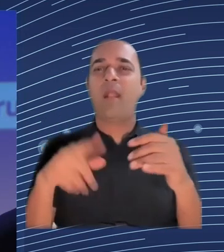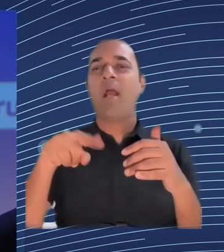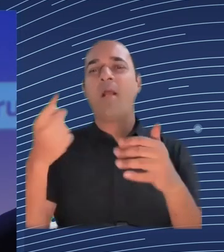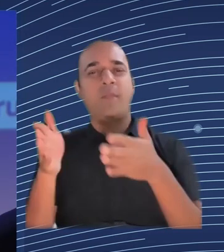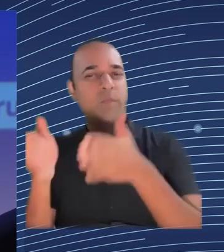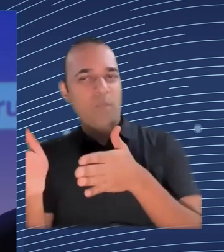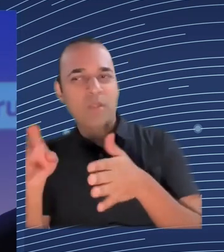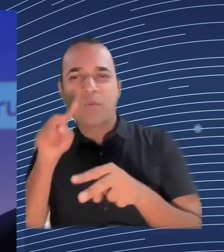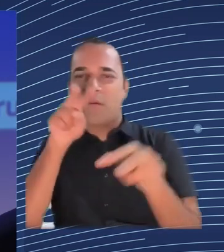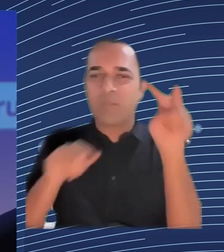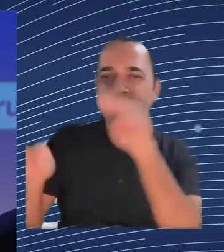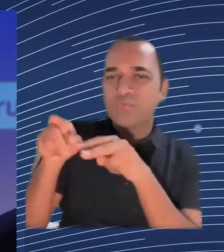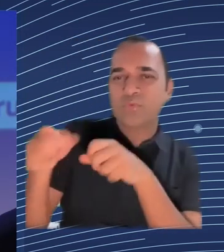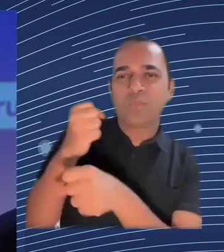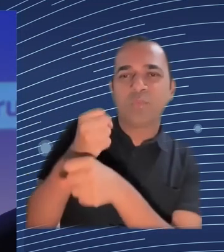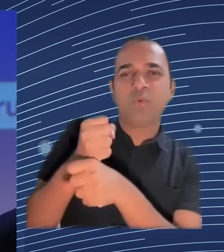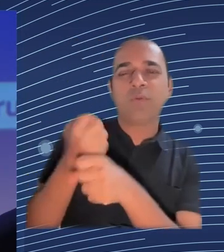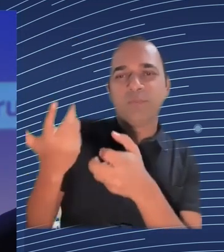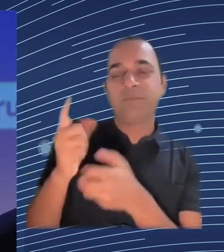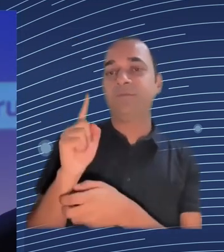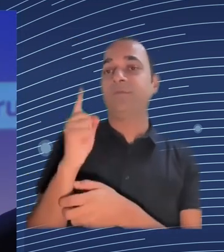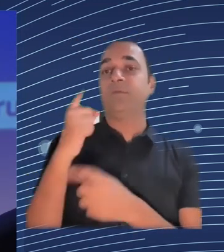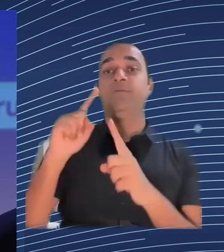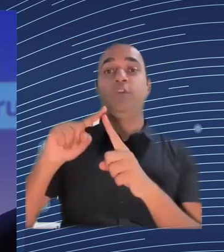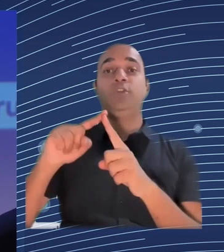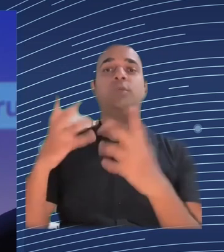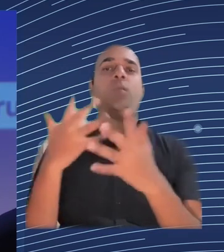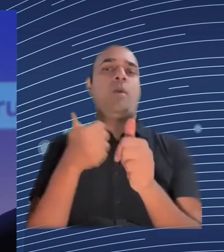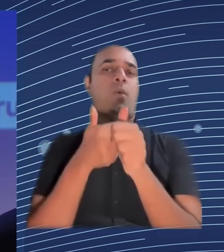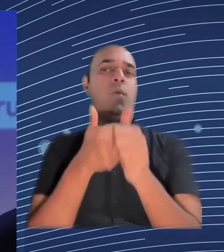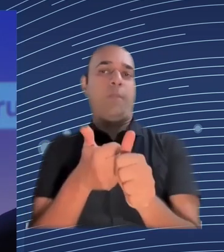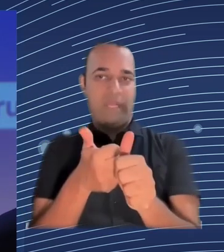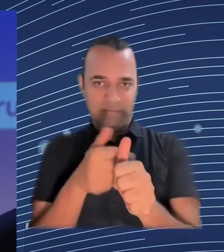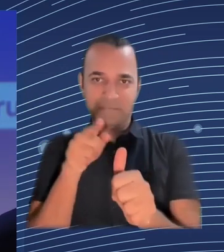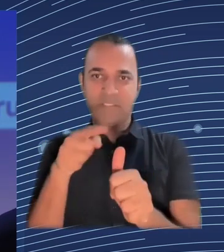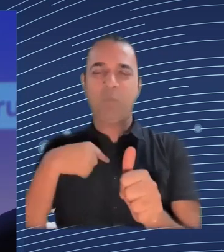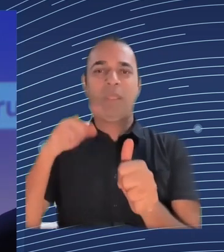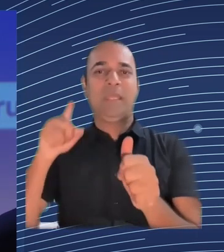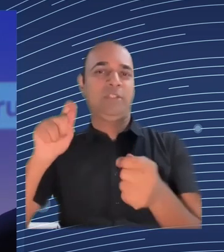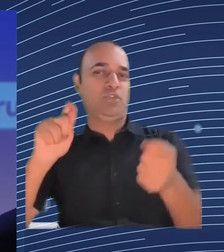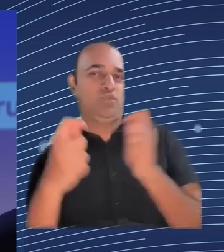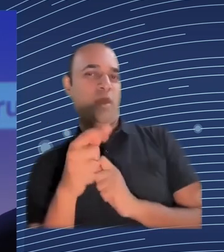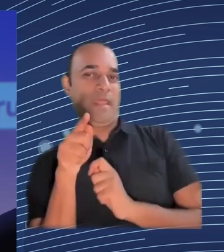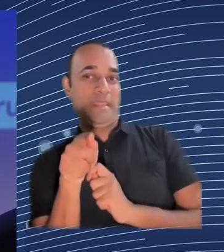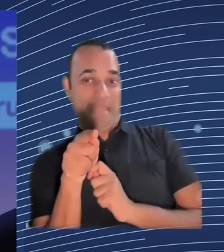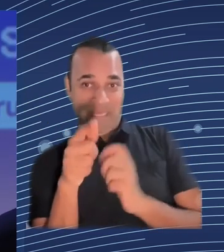ask for for two things if you allow me very quickly the first is about consent okay